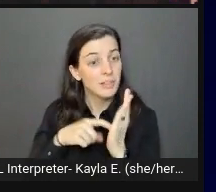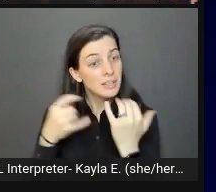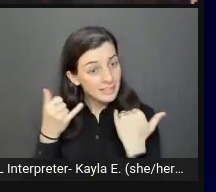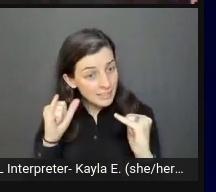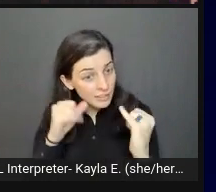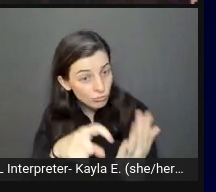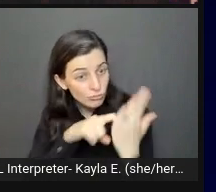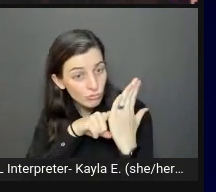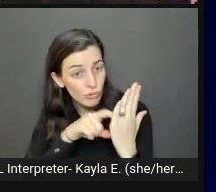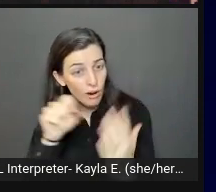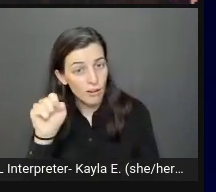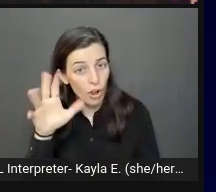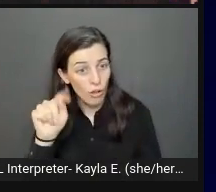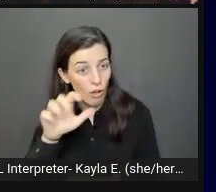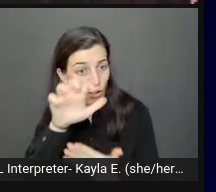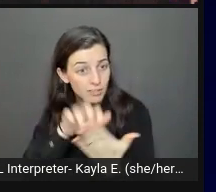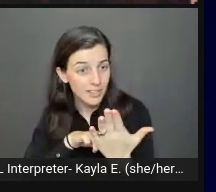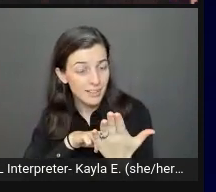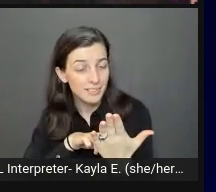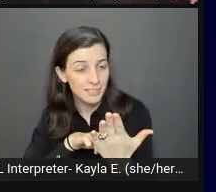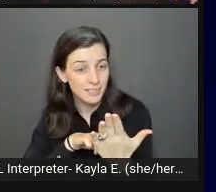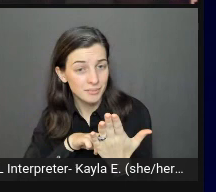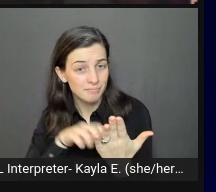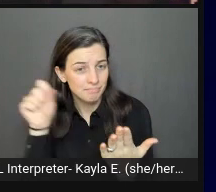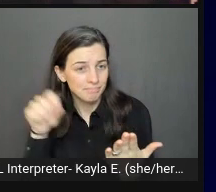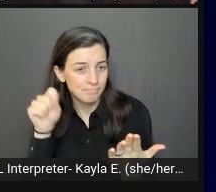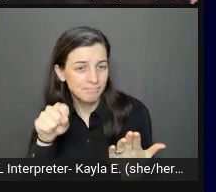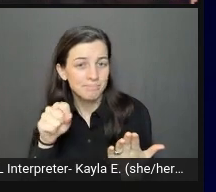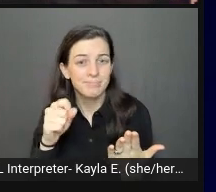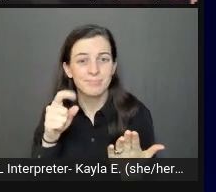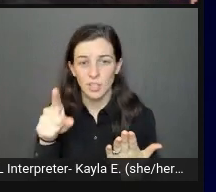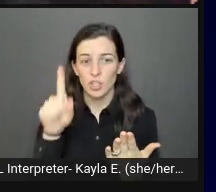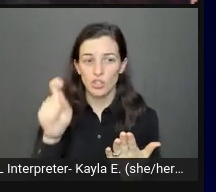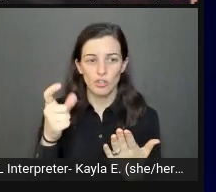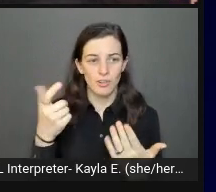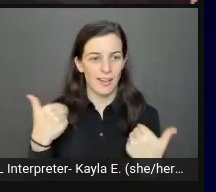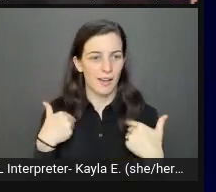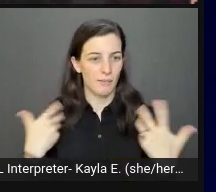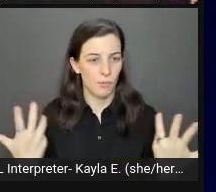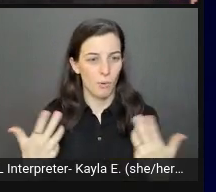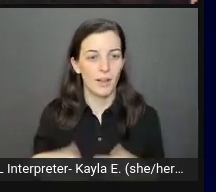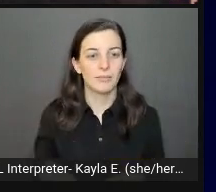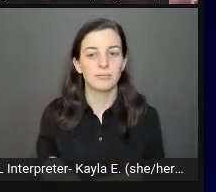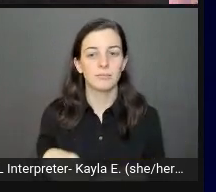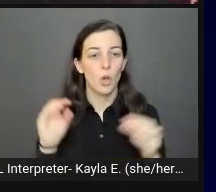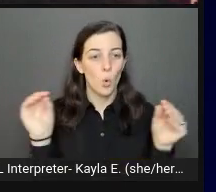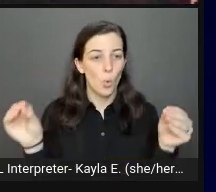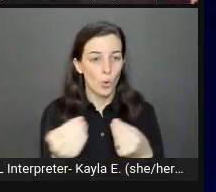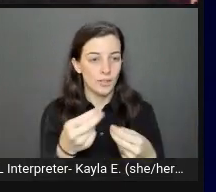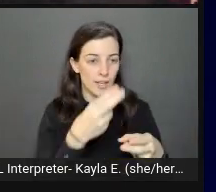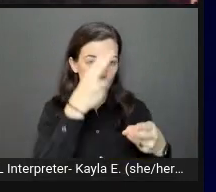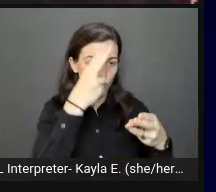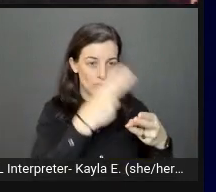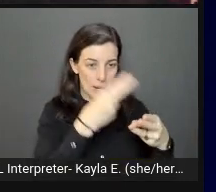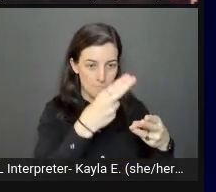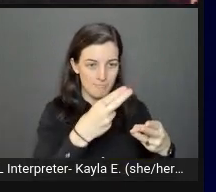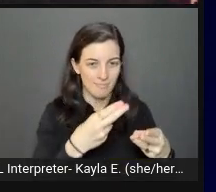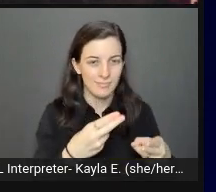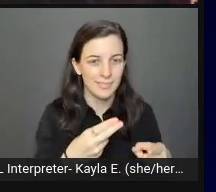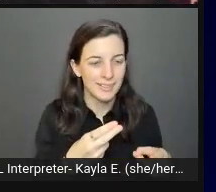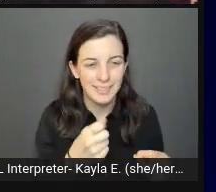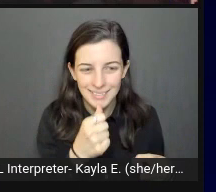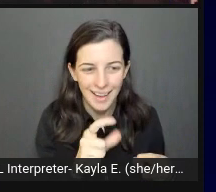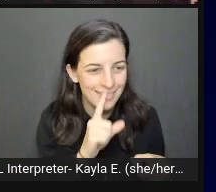text. As a static image, the alt text should be organization name logo, as in your organization name, not literally